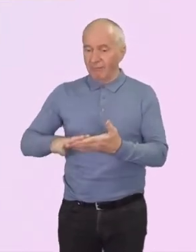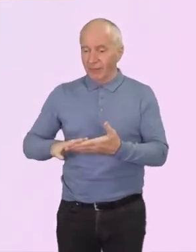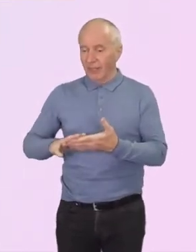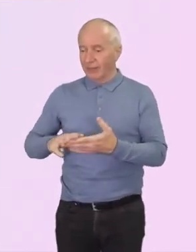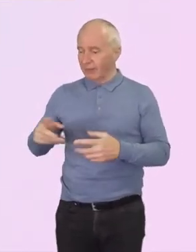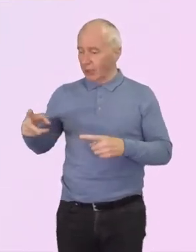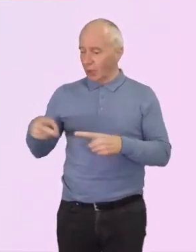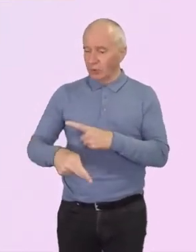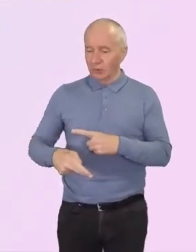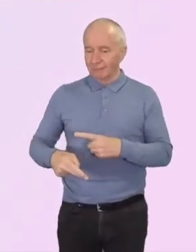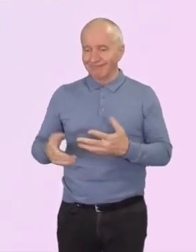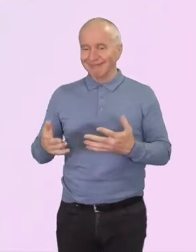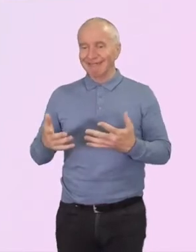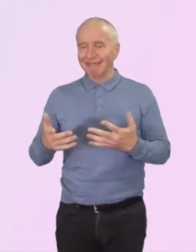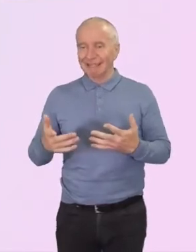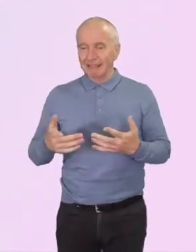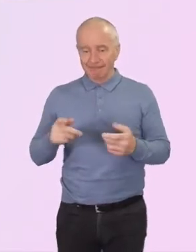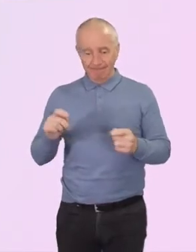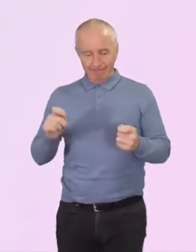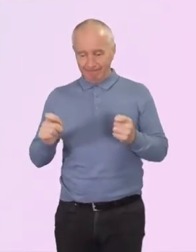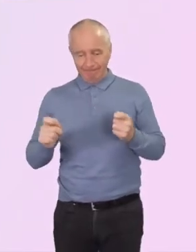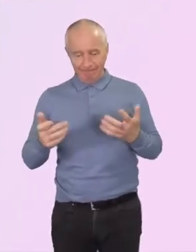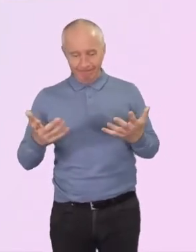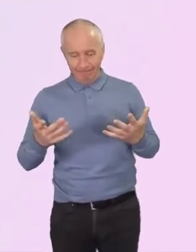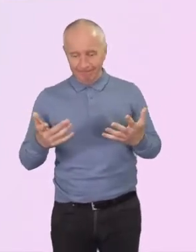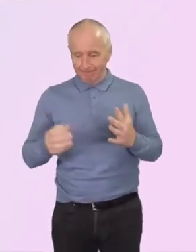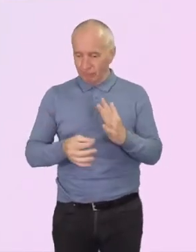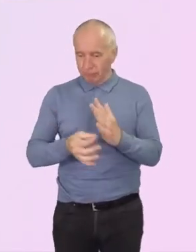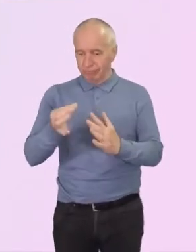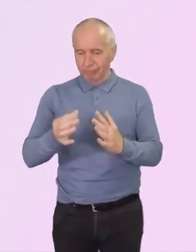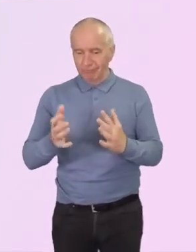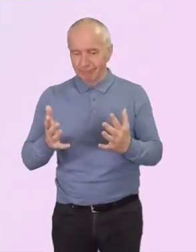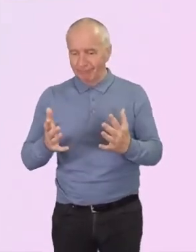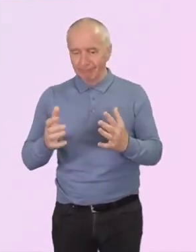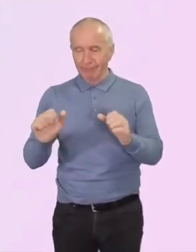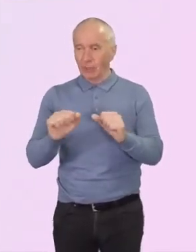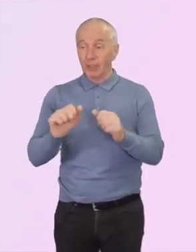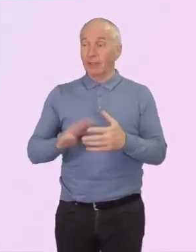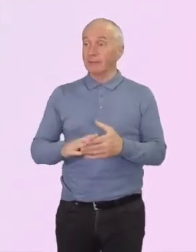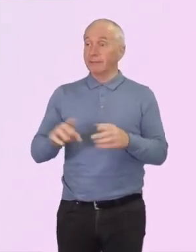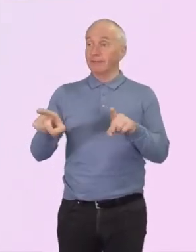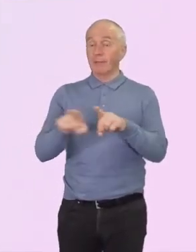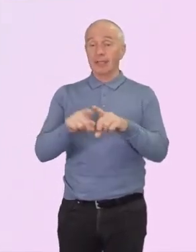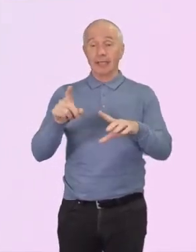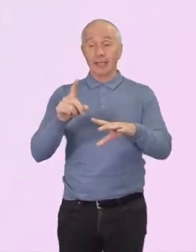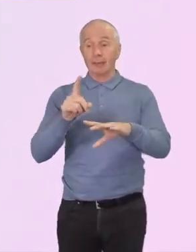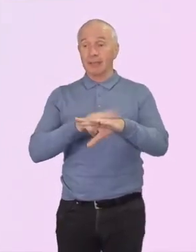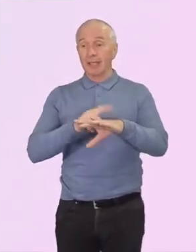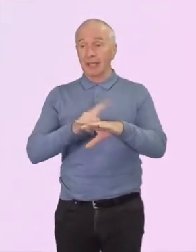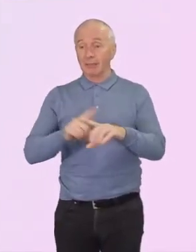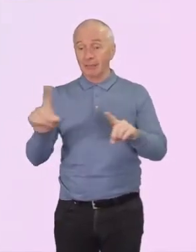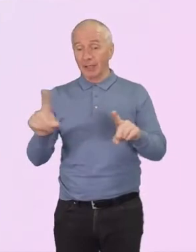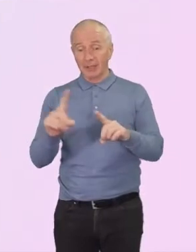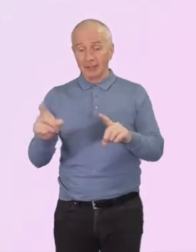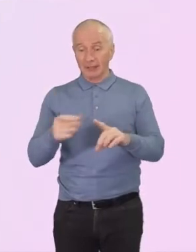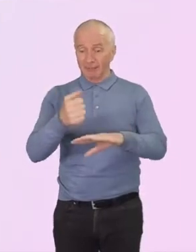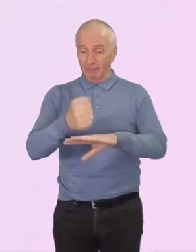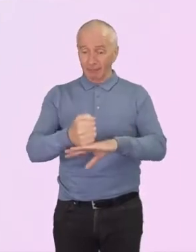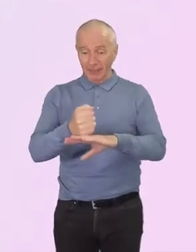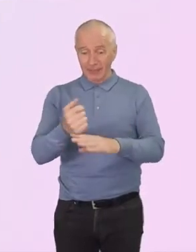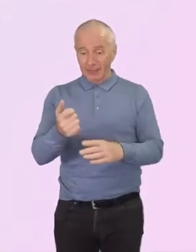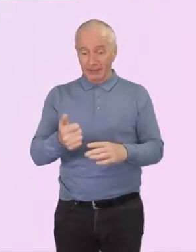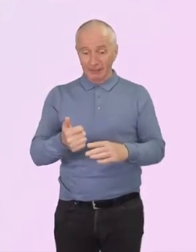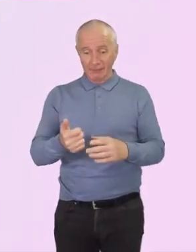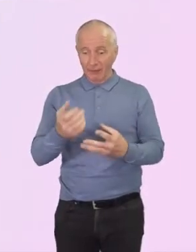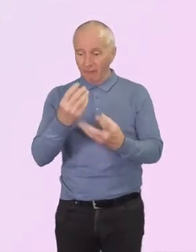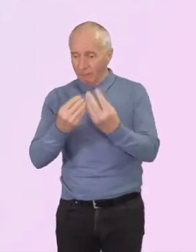this was going to change anytime soon. At the same time, the cost of basic foodstuffs was on the rise. So